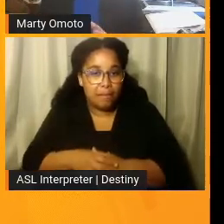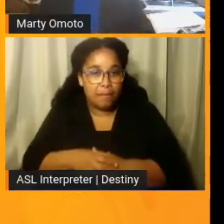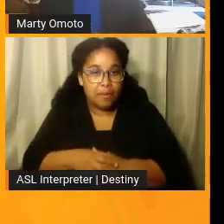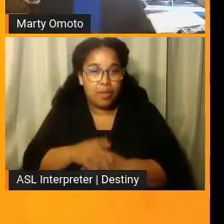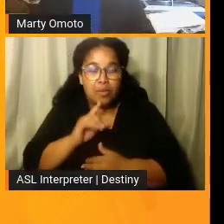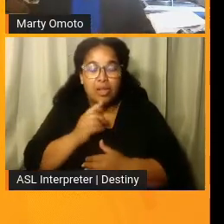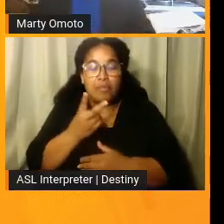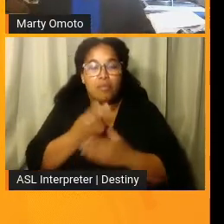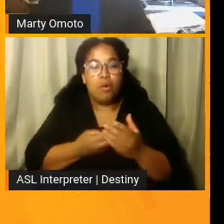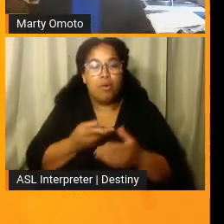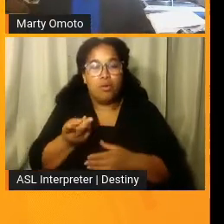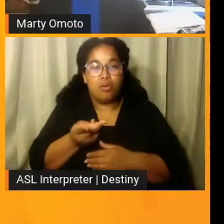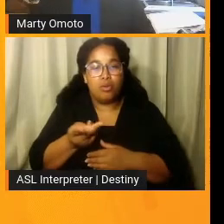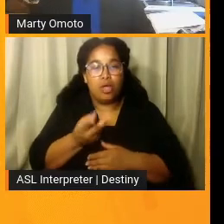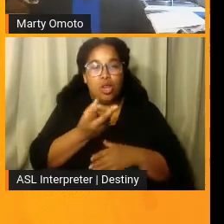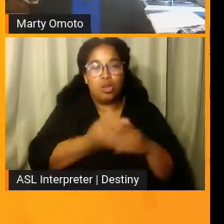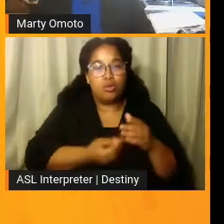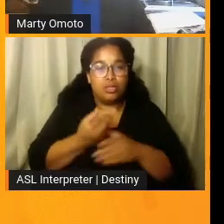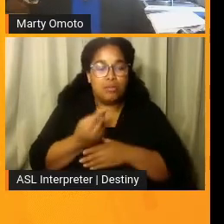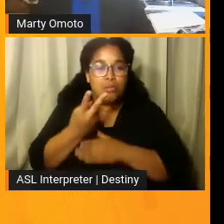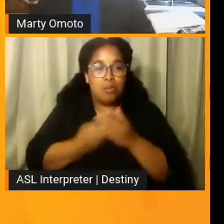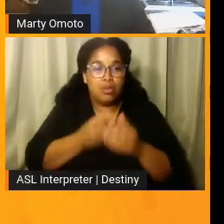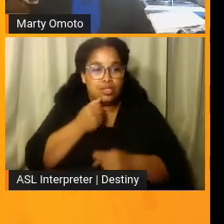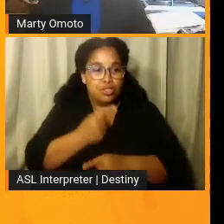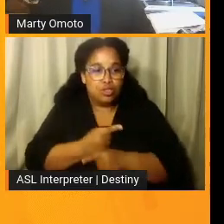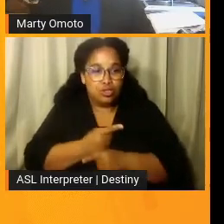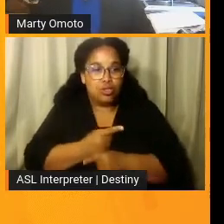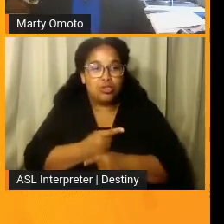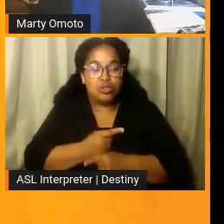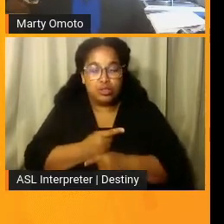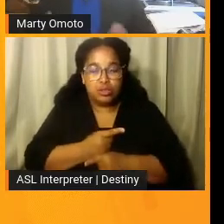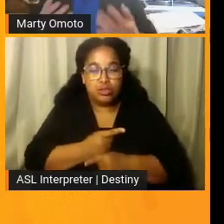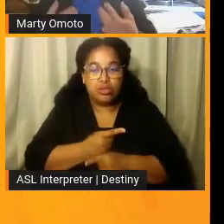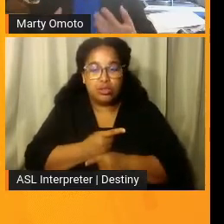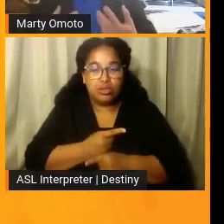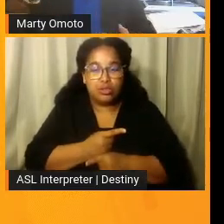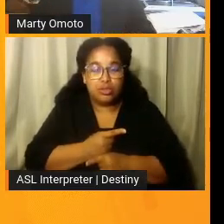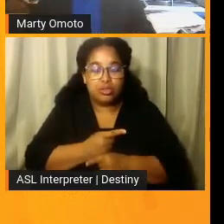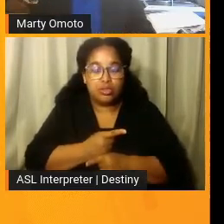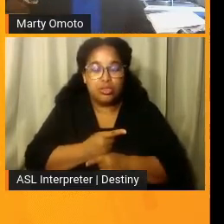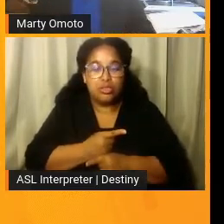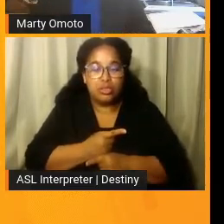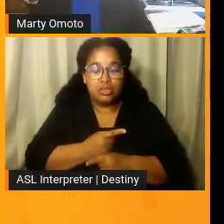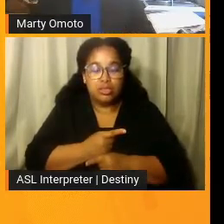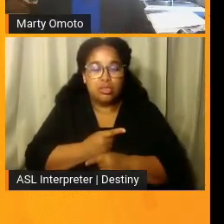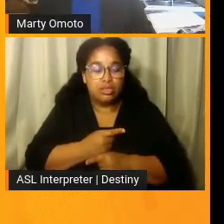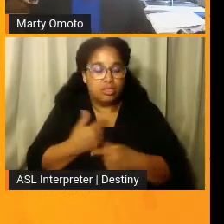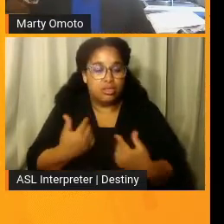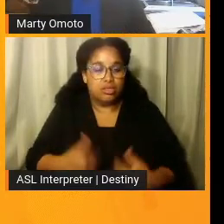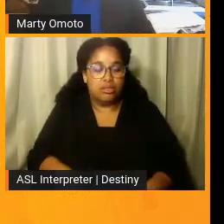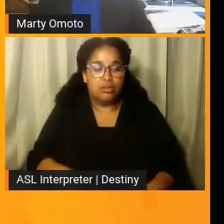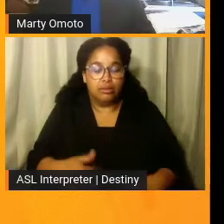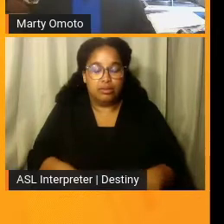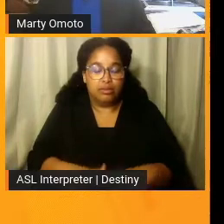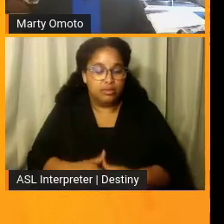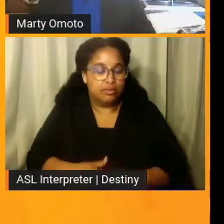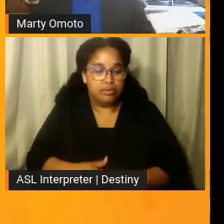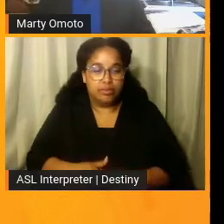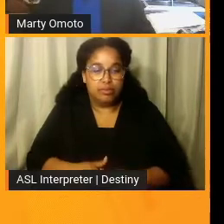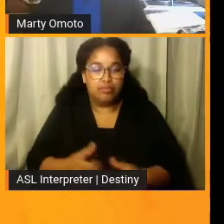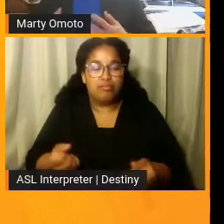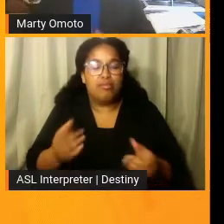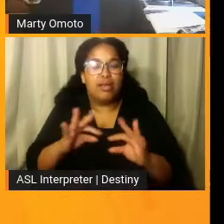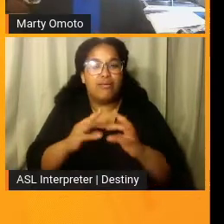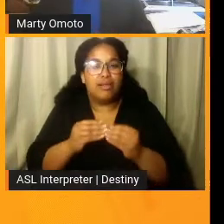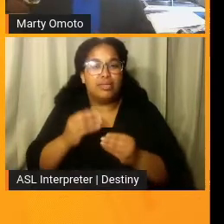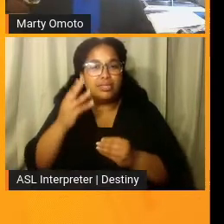together, losing my sisters, um, really gave me an experience of, of how a lot of families feel